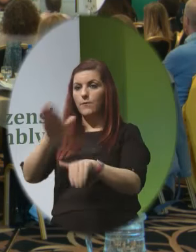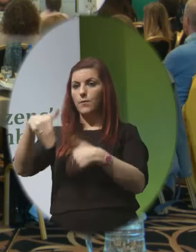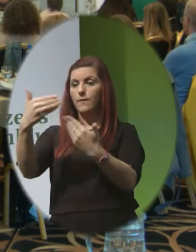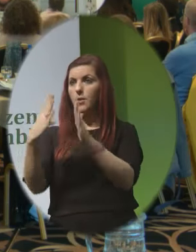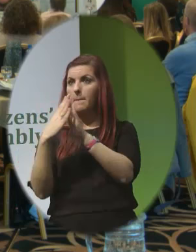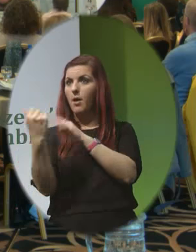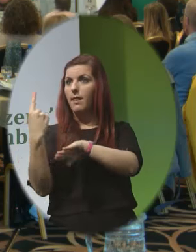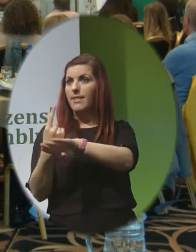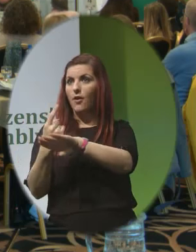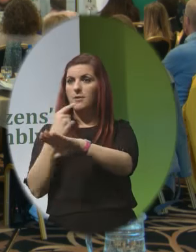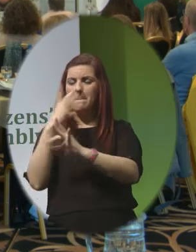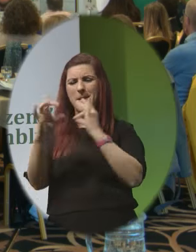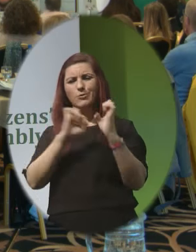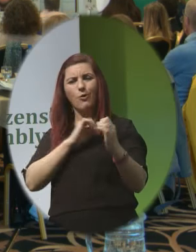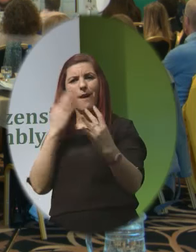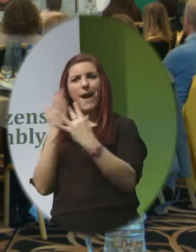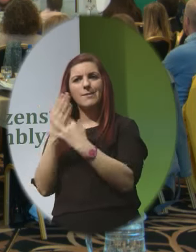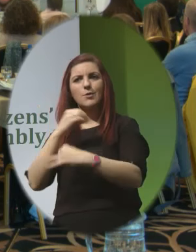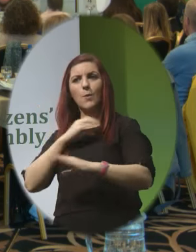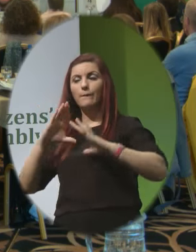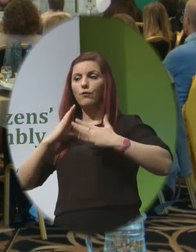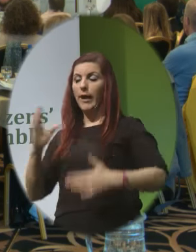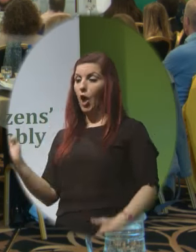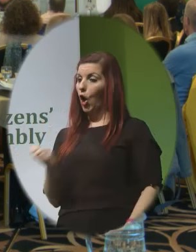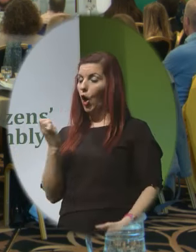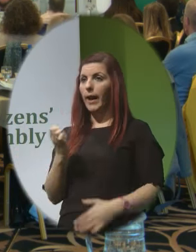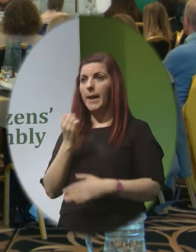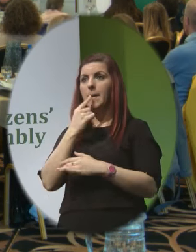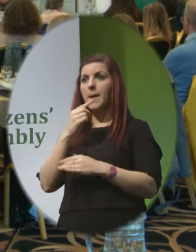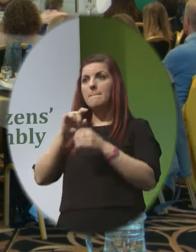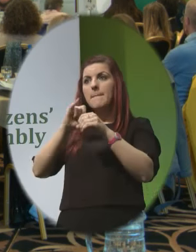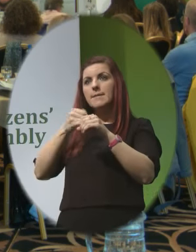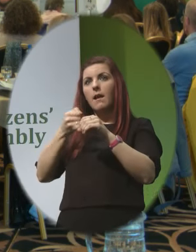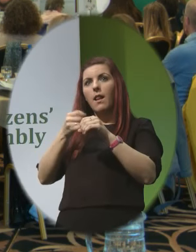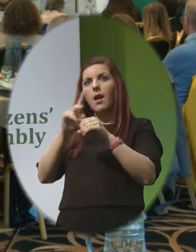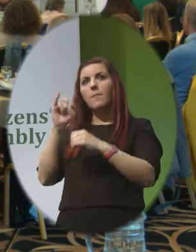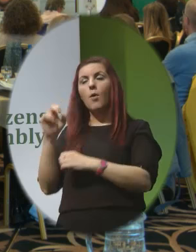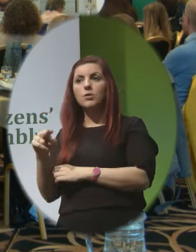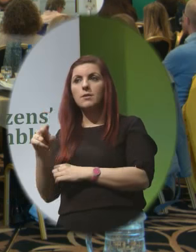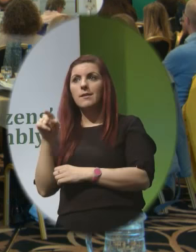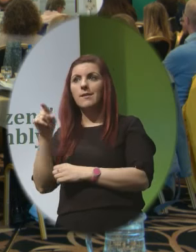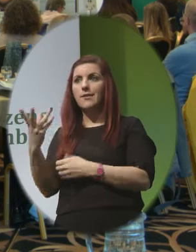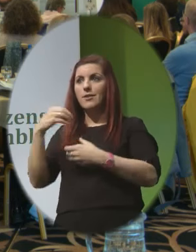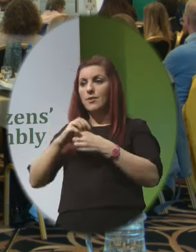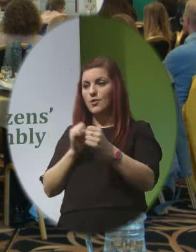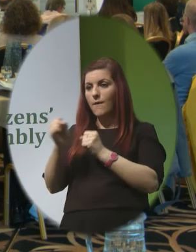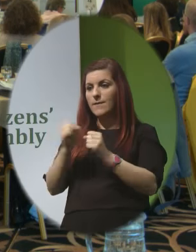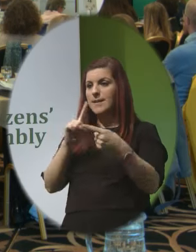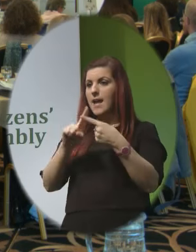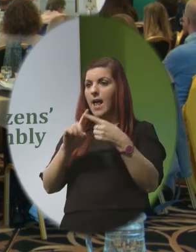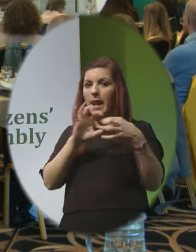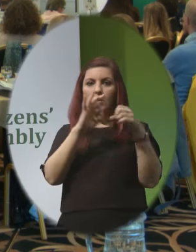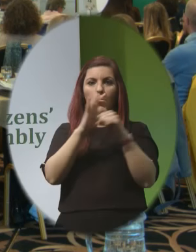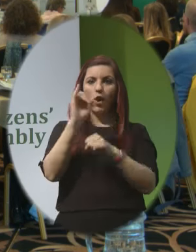has been designed to ensure access to free early medical abortion in this service there is integrated contraceptive information